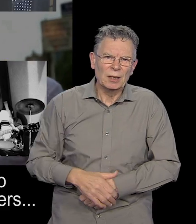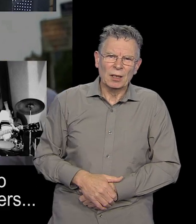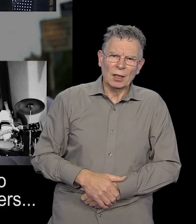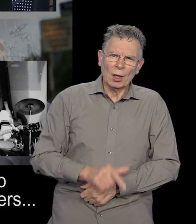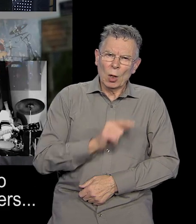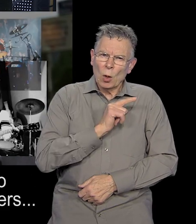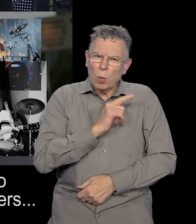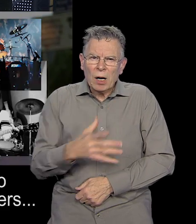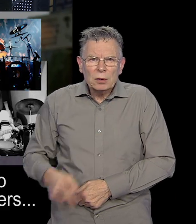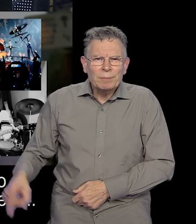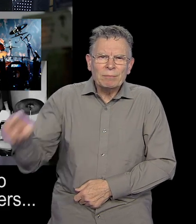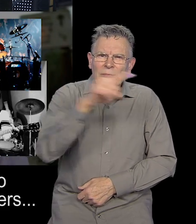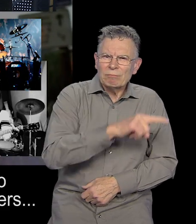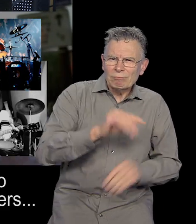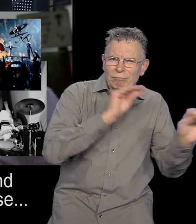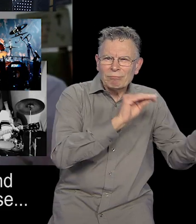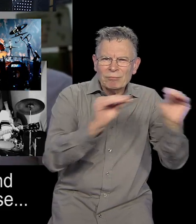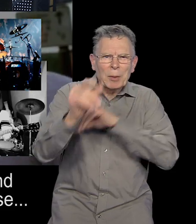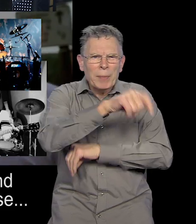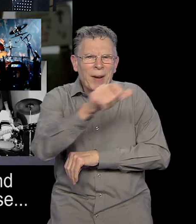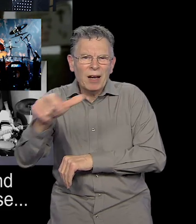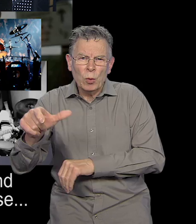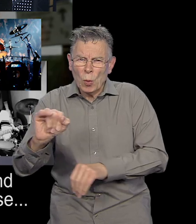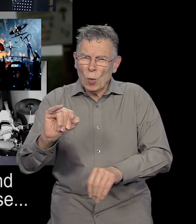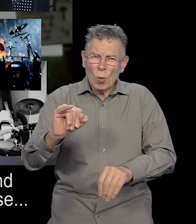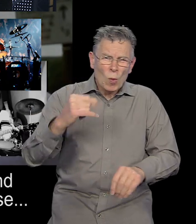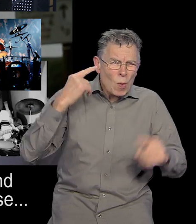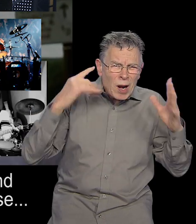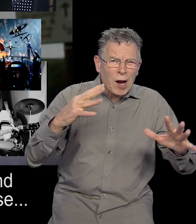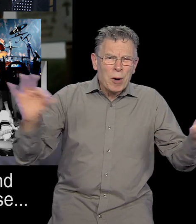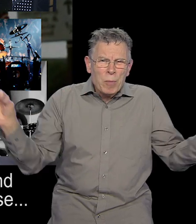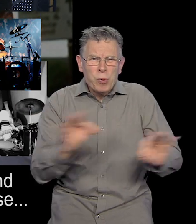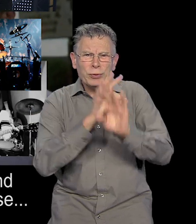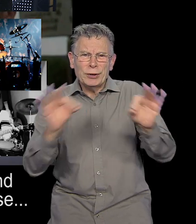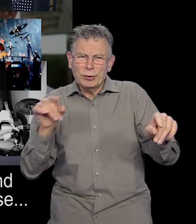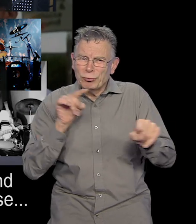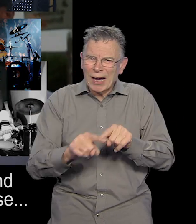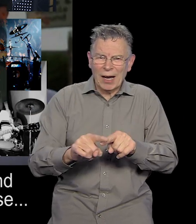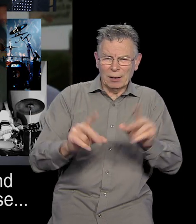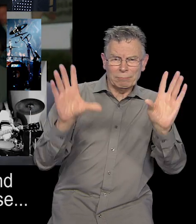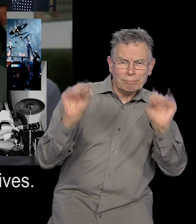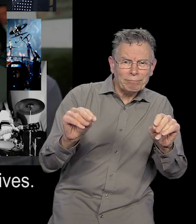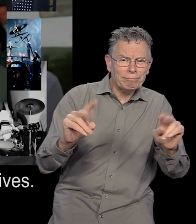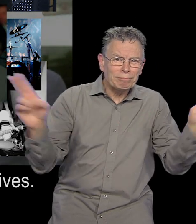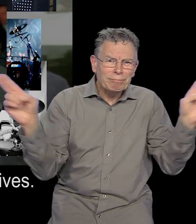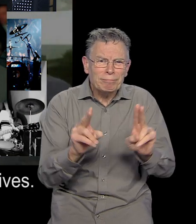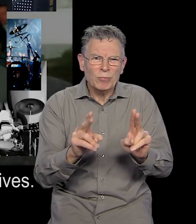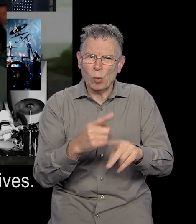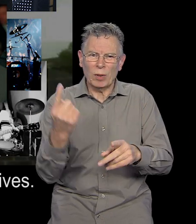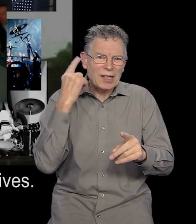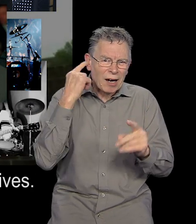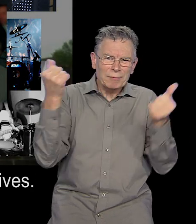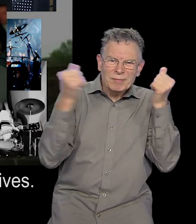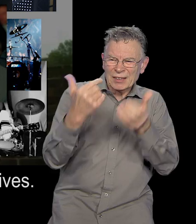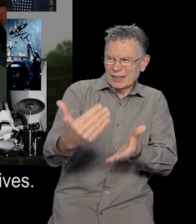isn't more being done to educate people about the dangers of exposure to loud noise and irreparable damage it can cause to their ears